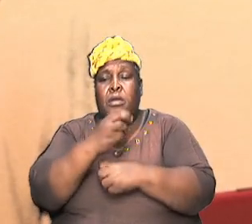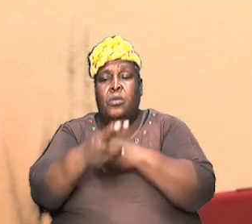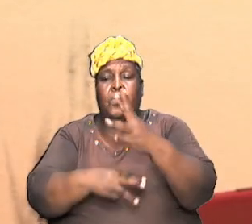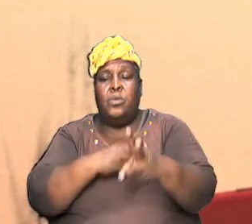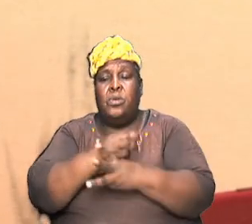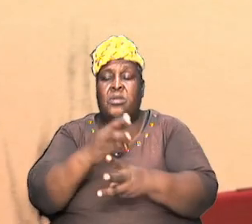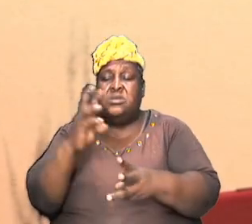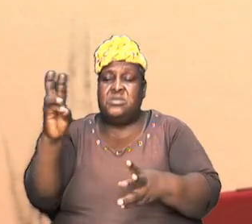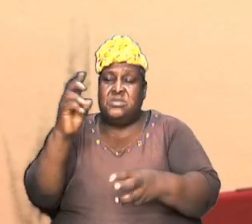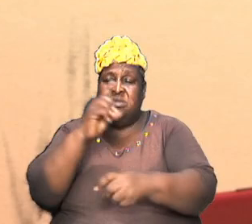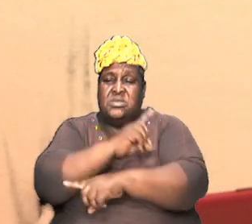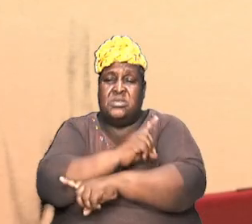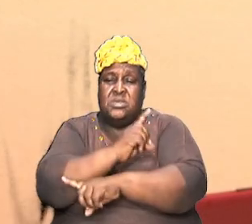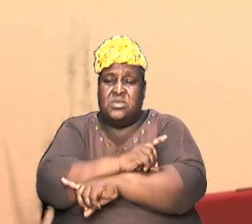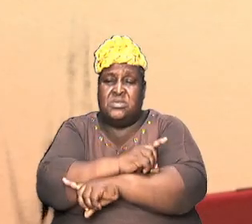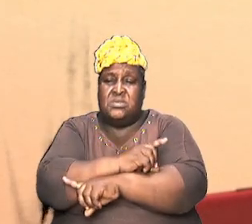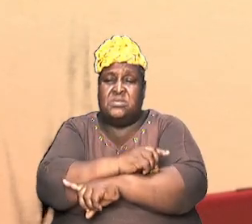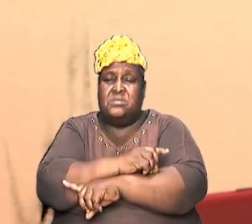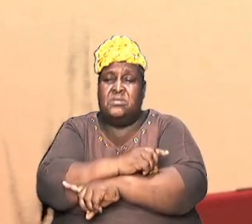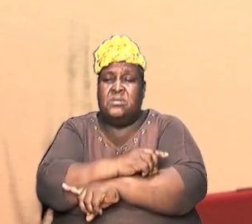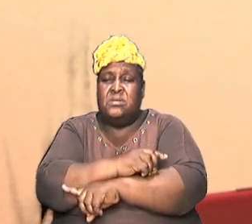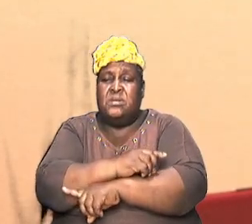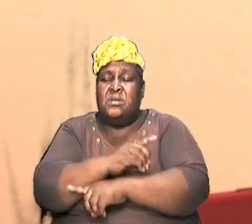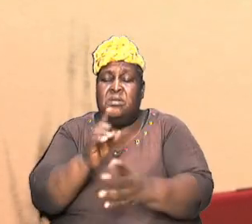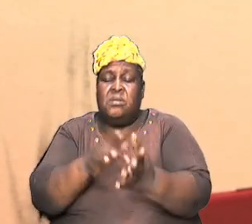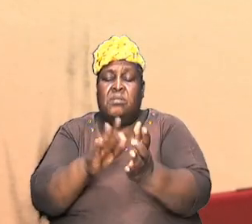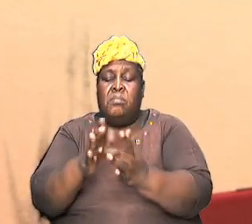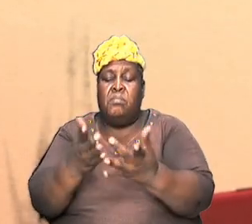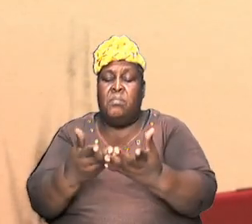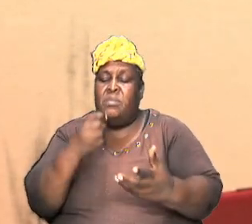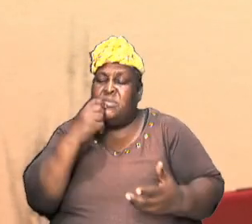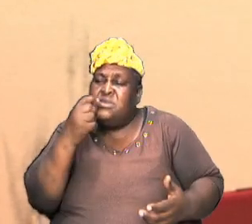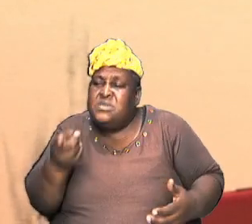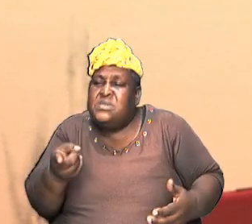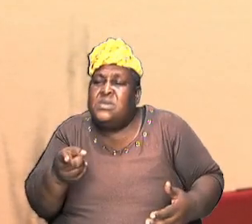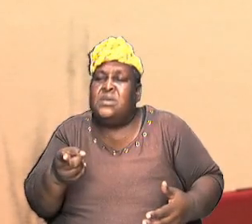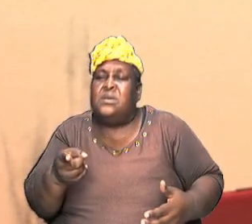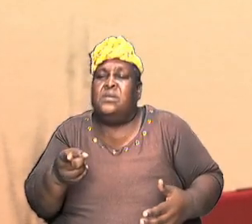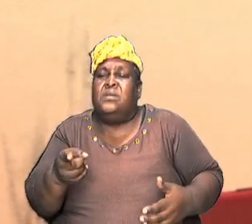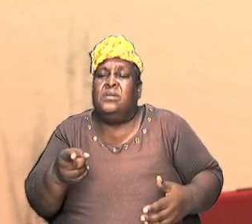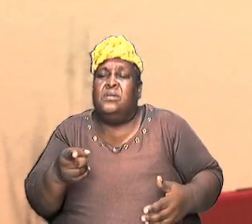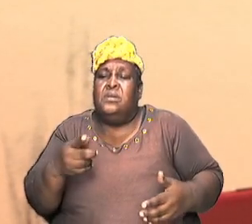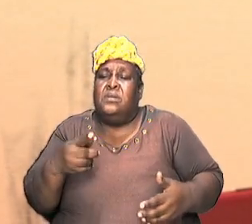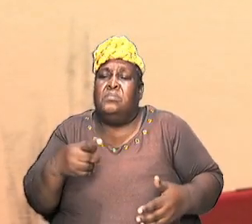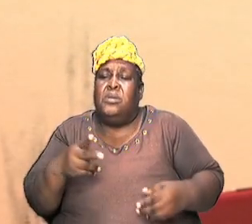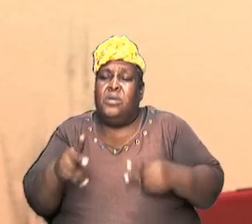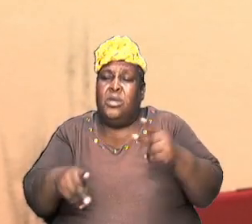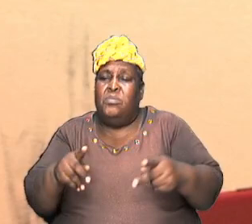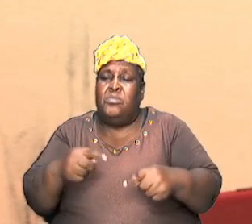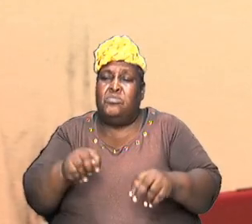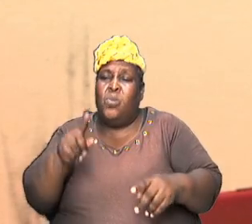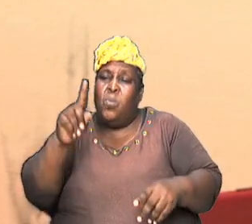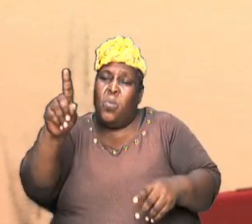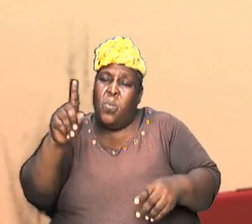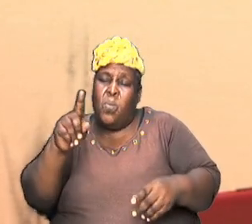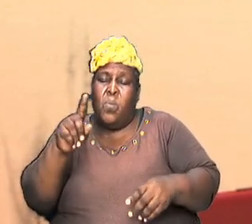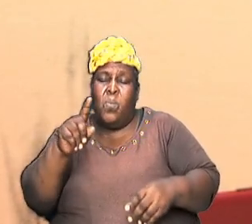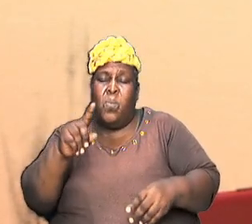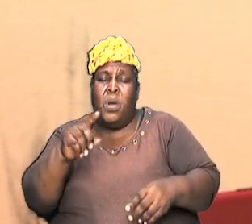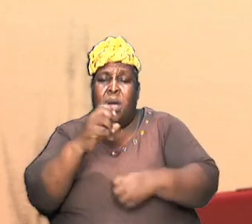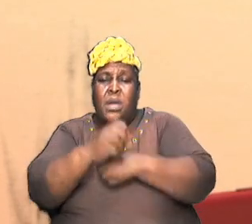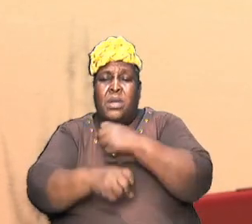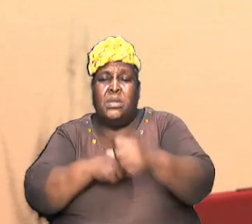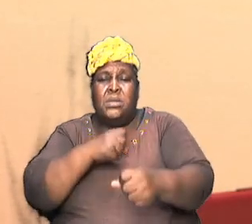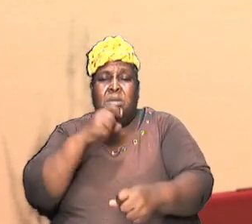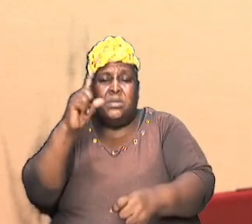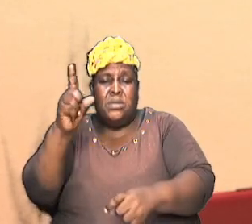say that it was in six literal years the Bible said some people try to say that one day represented a thousand year or a